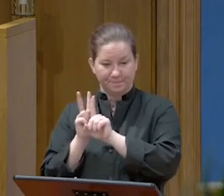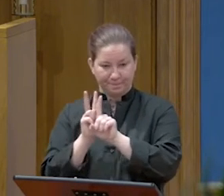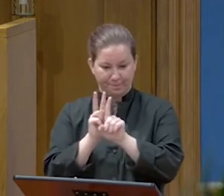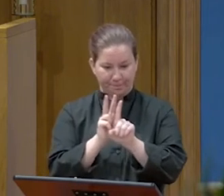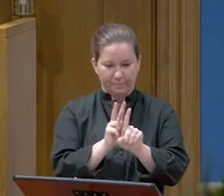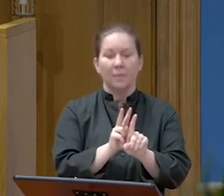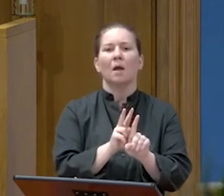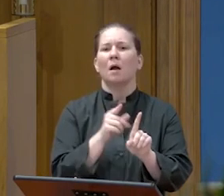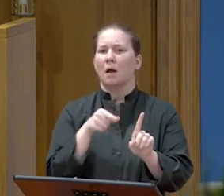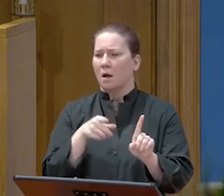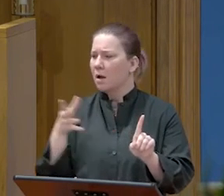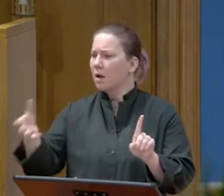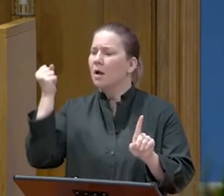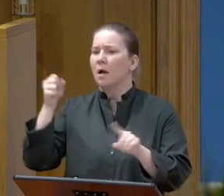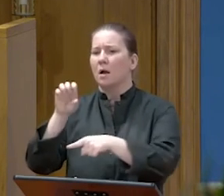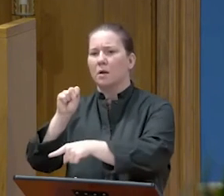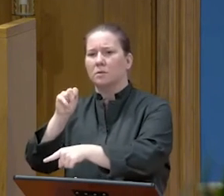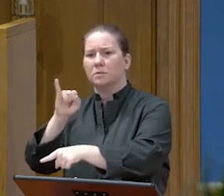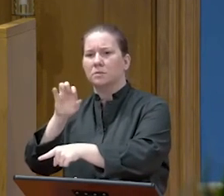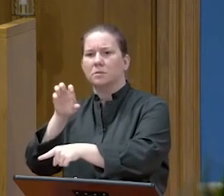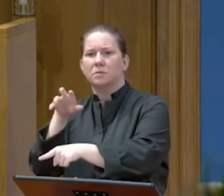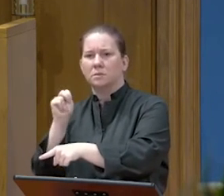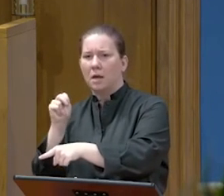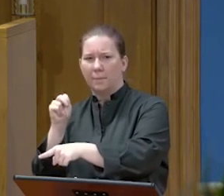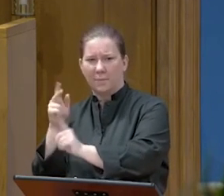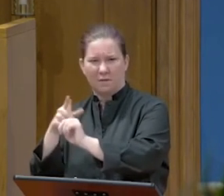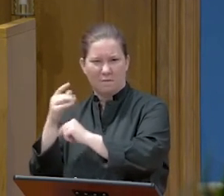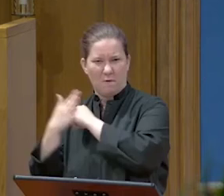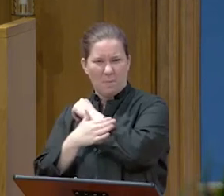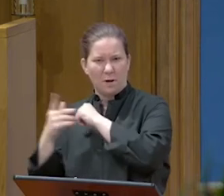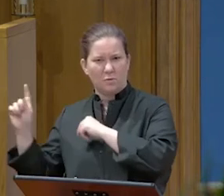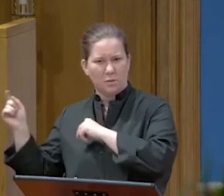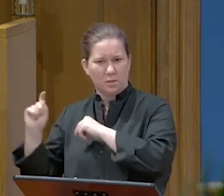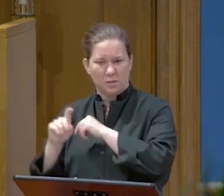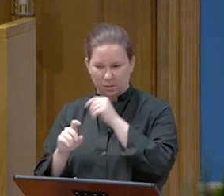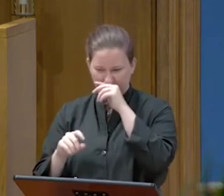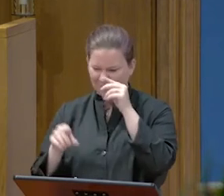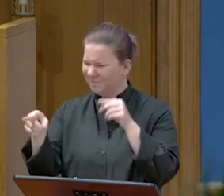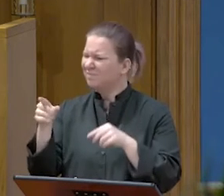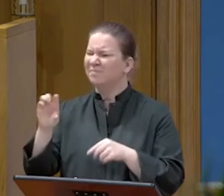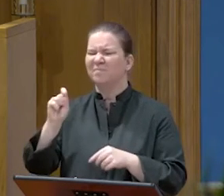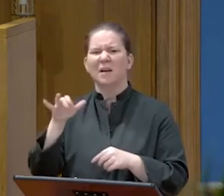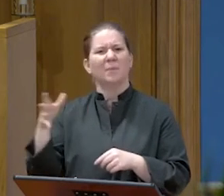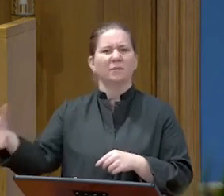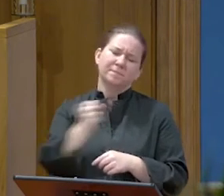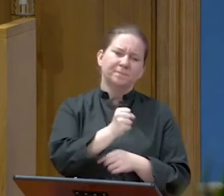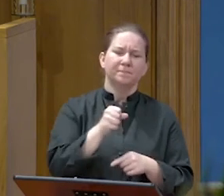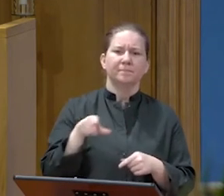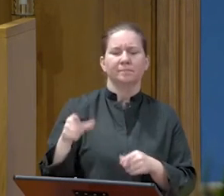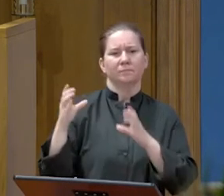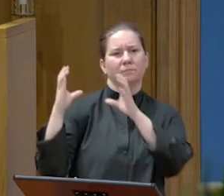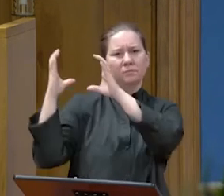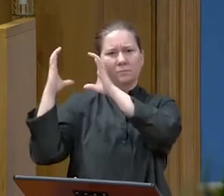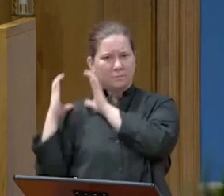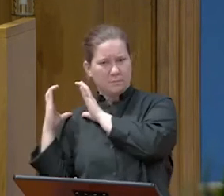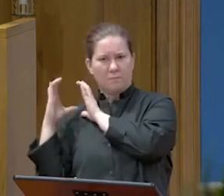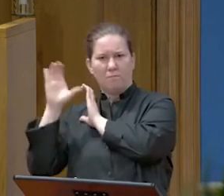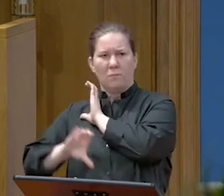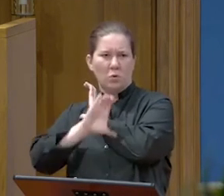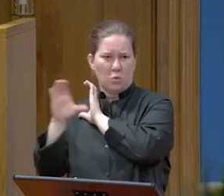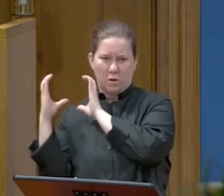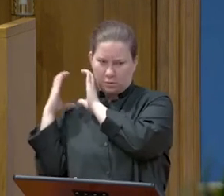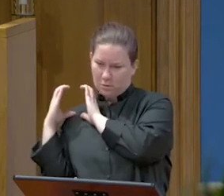Simon of Cyrene, who was coming from the country, and they laid the cross on him and made him carry it behind Jesus.